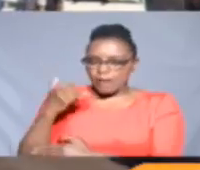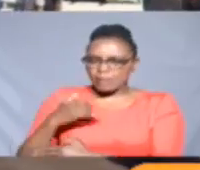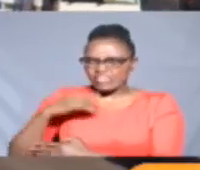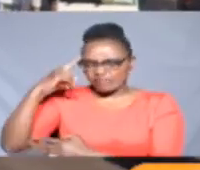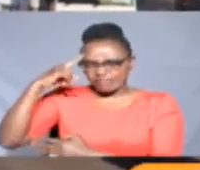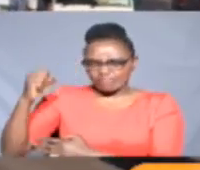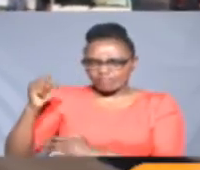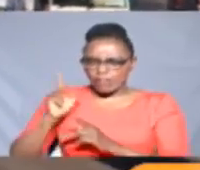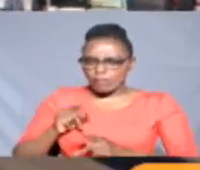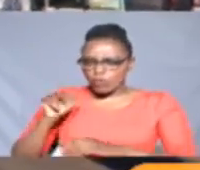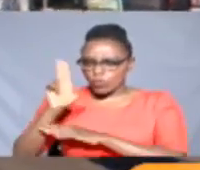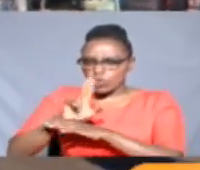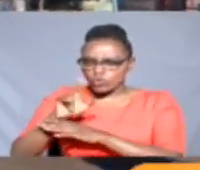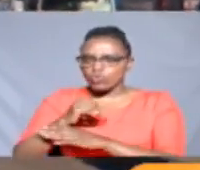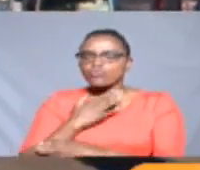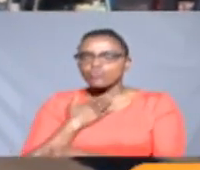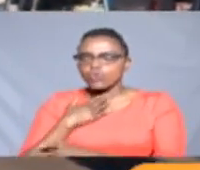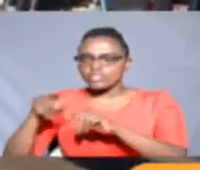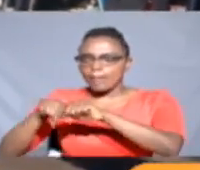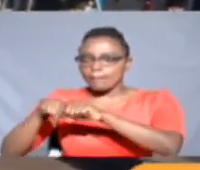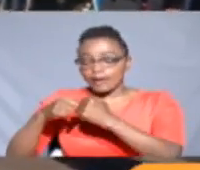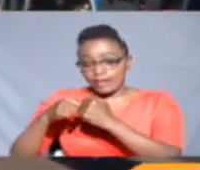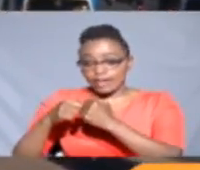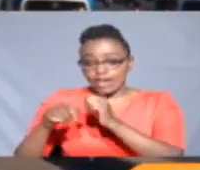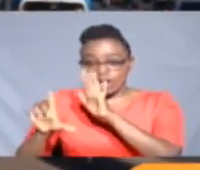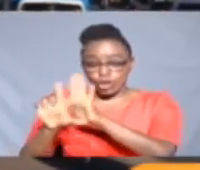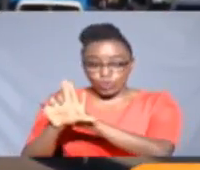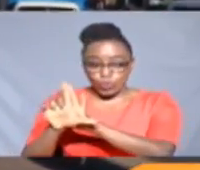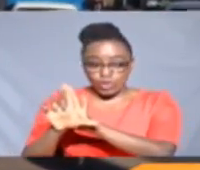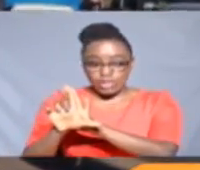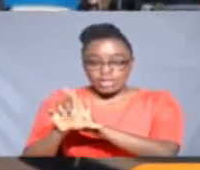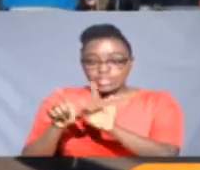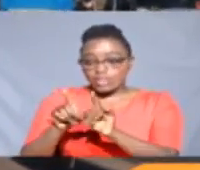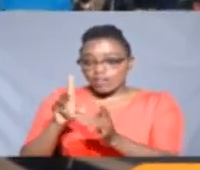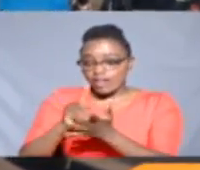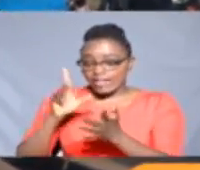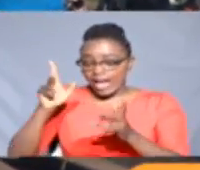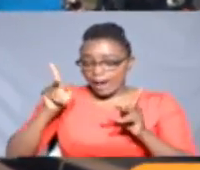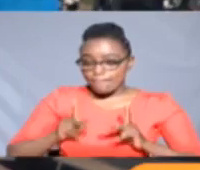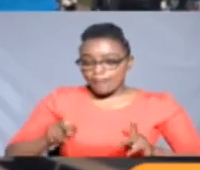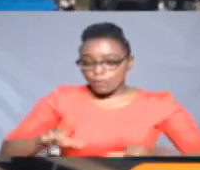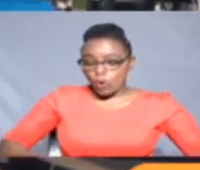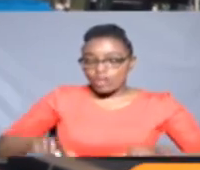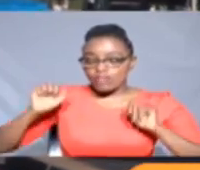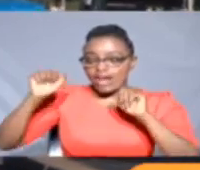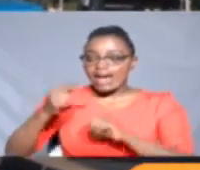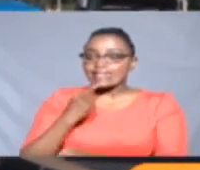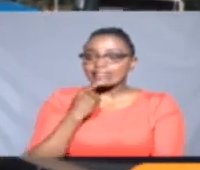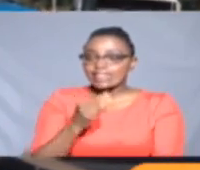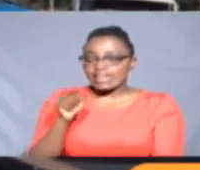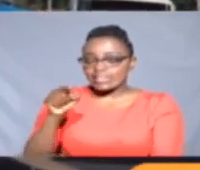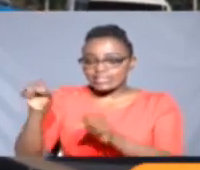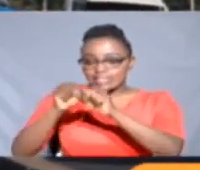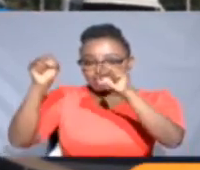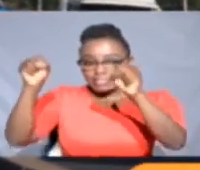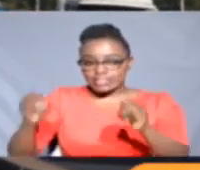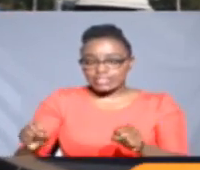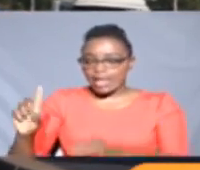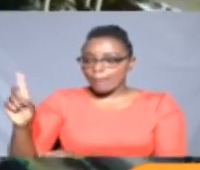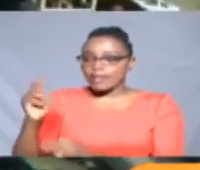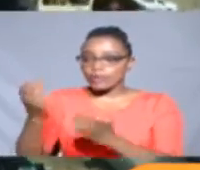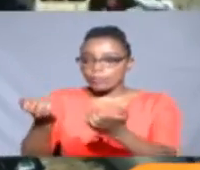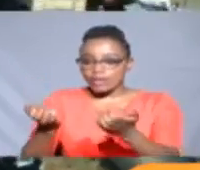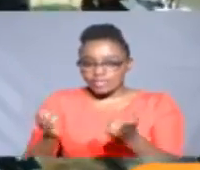notorious road users with an appetite of breaking traffic rules. And Dar residents will tell that this is a system